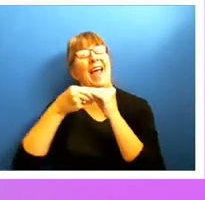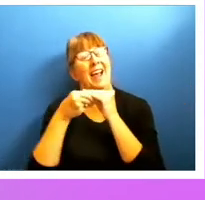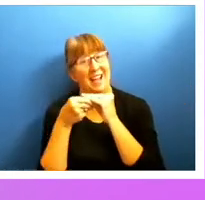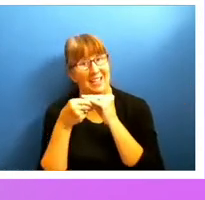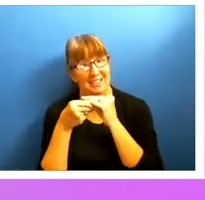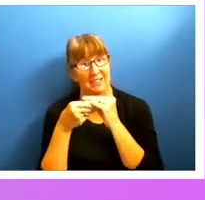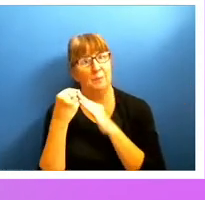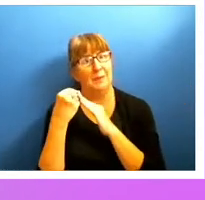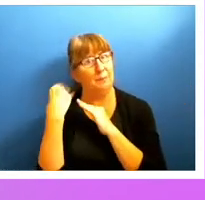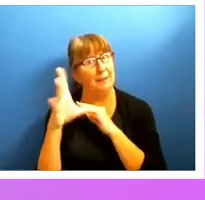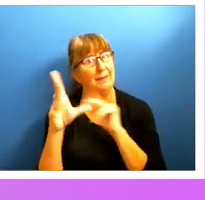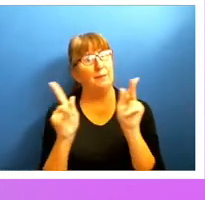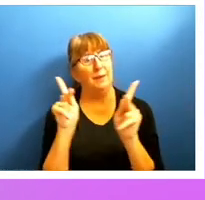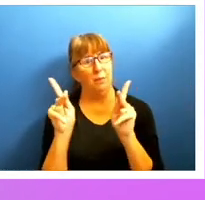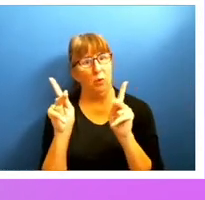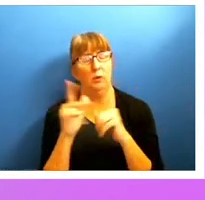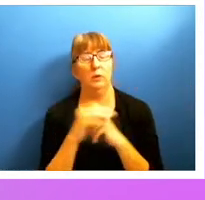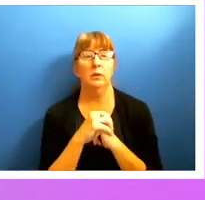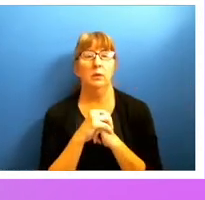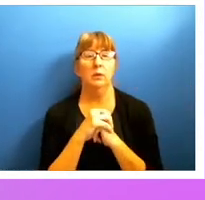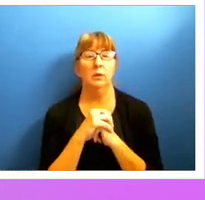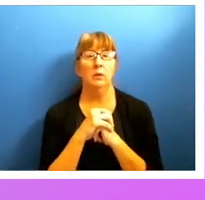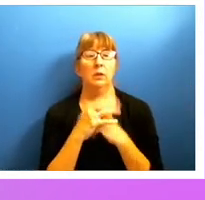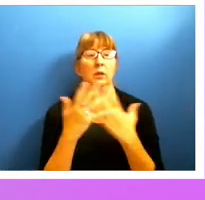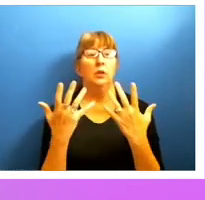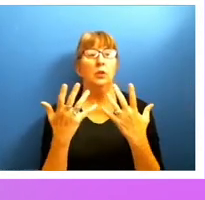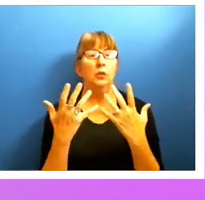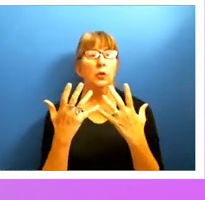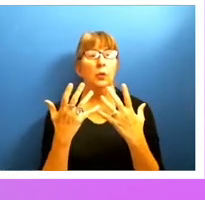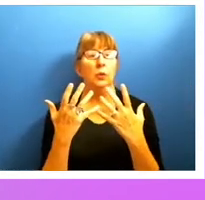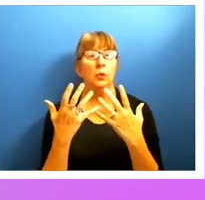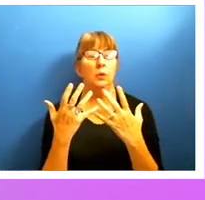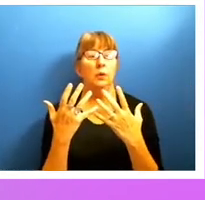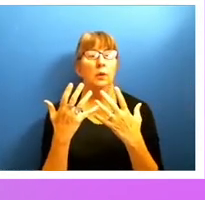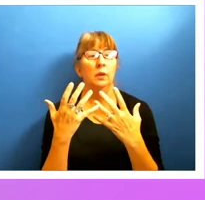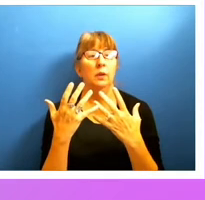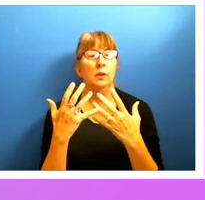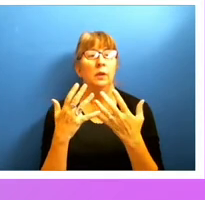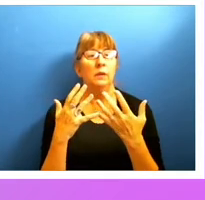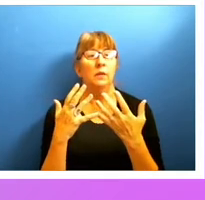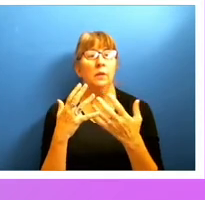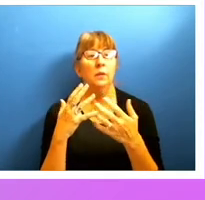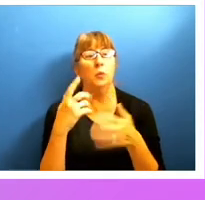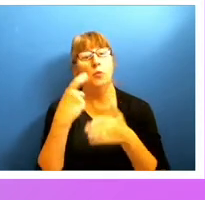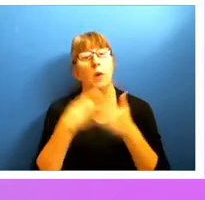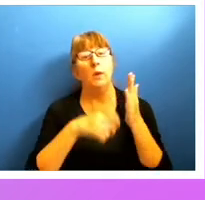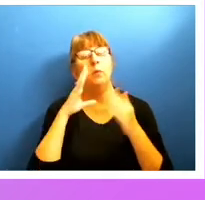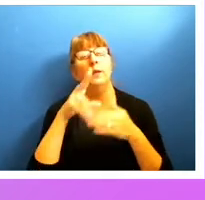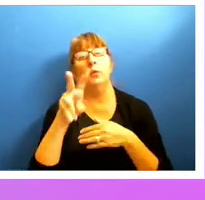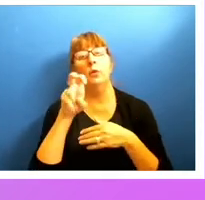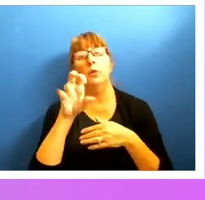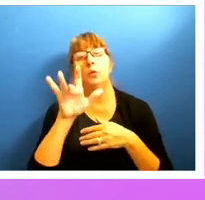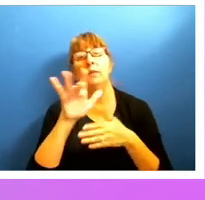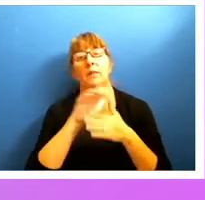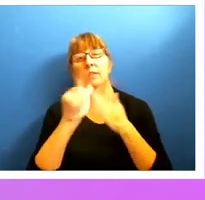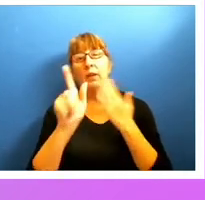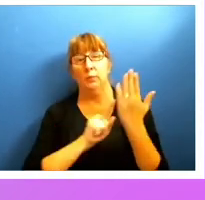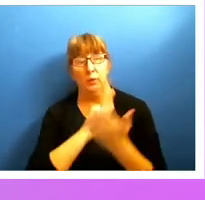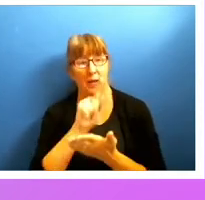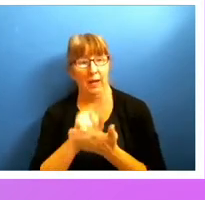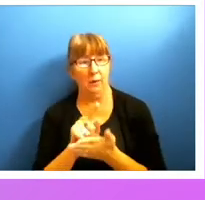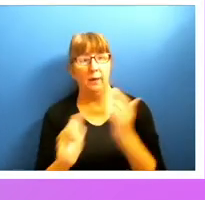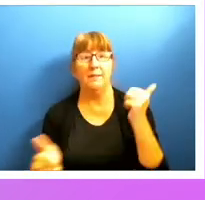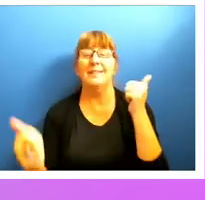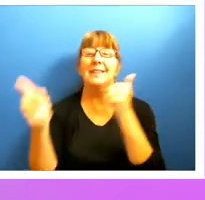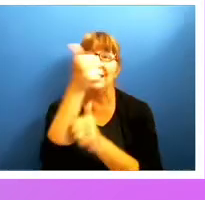very expensive people. So, in fact, I'm going to take the blended rate up to $225 an hour and say I've got senior company leadership, I've